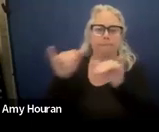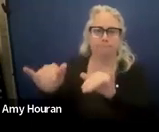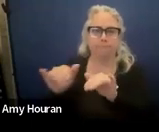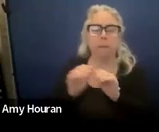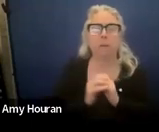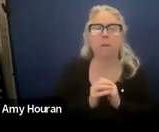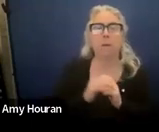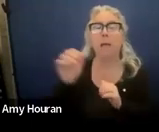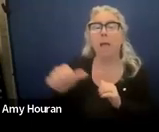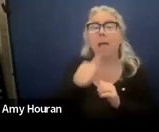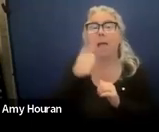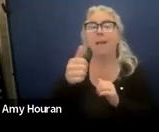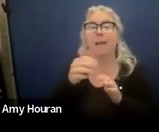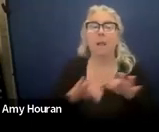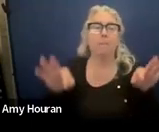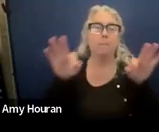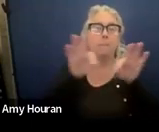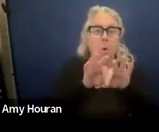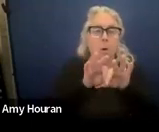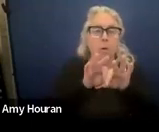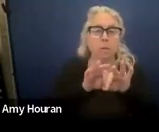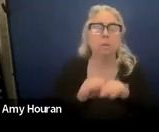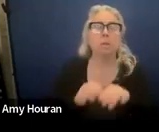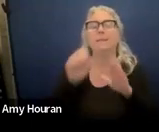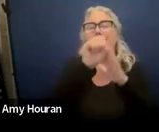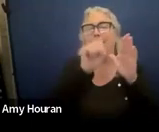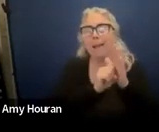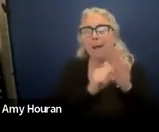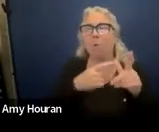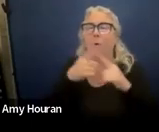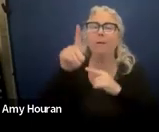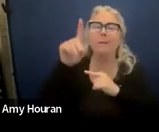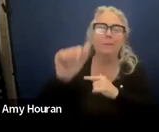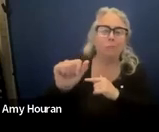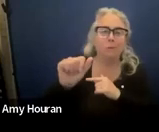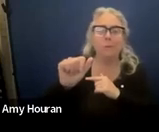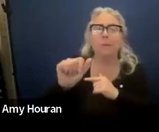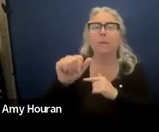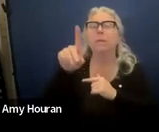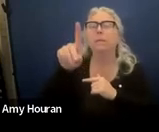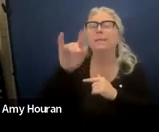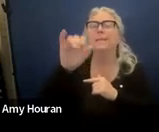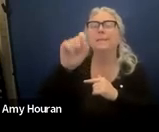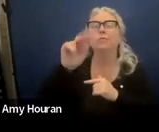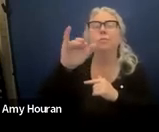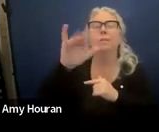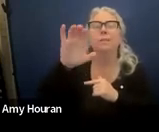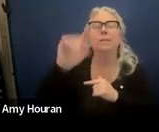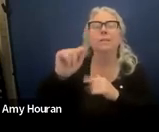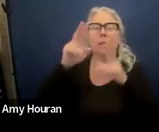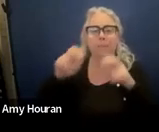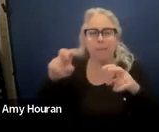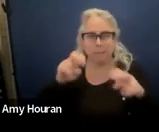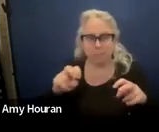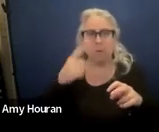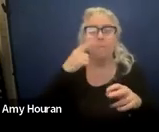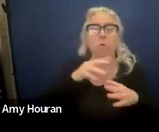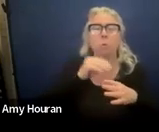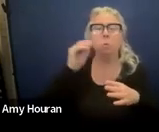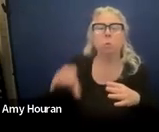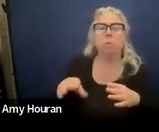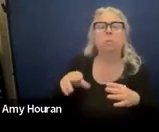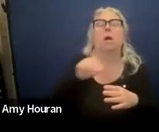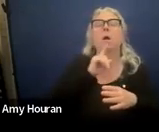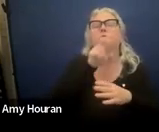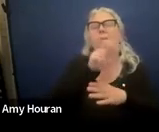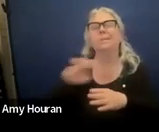any relevant state or district assessments uh transition assessments for students who are of transition age um